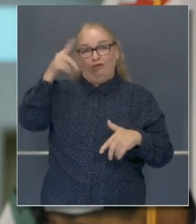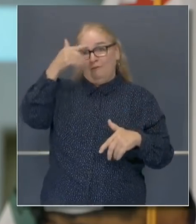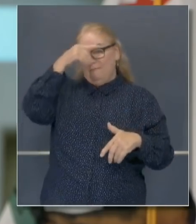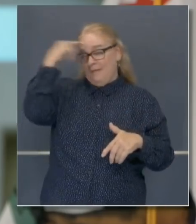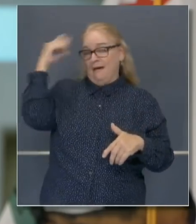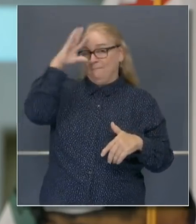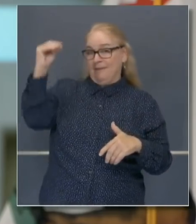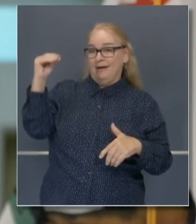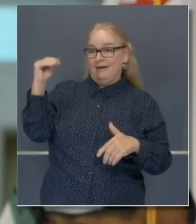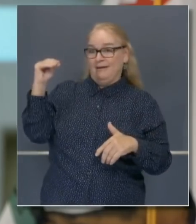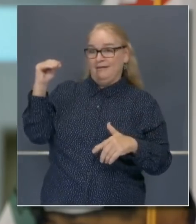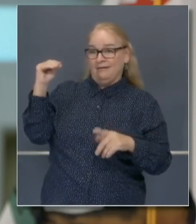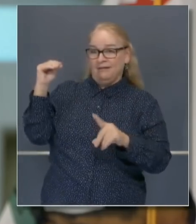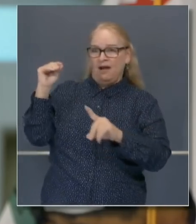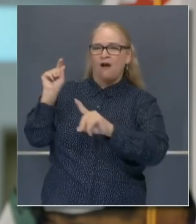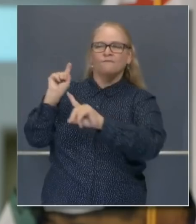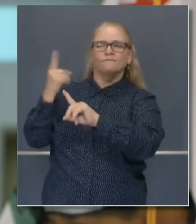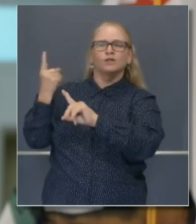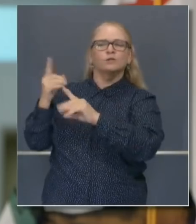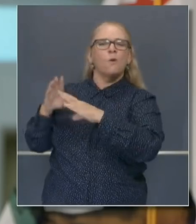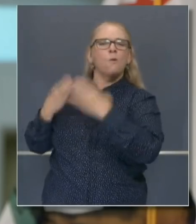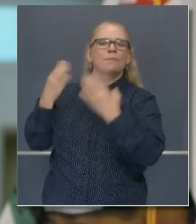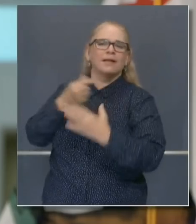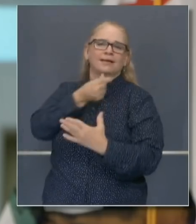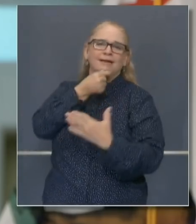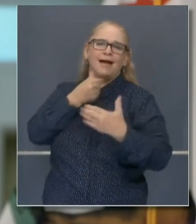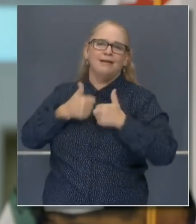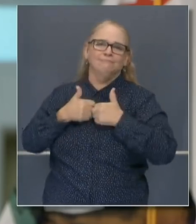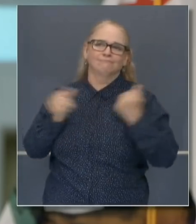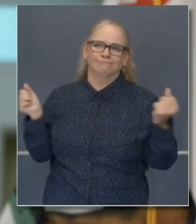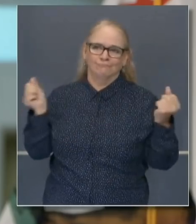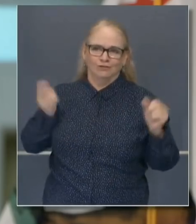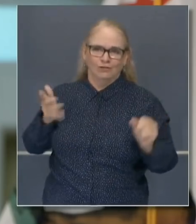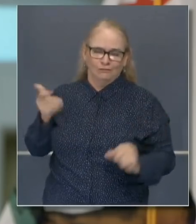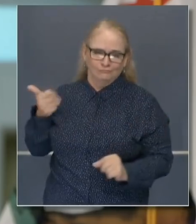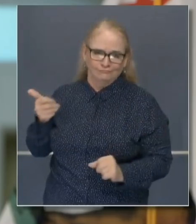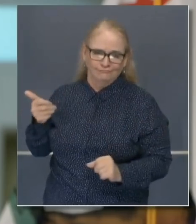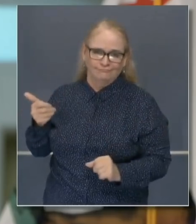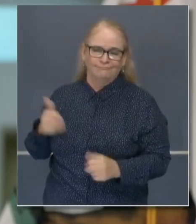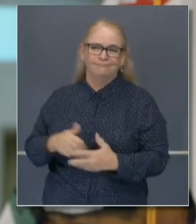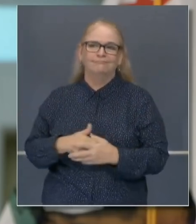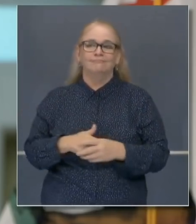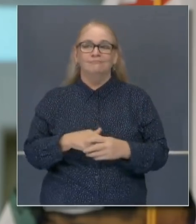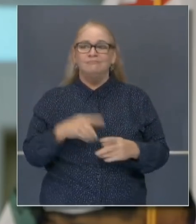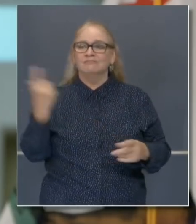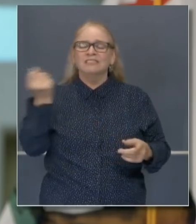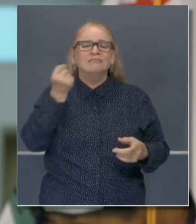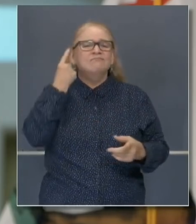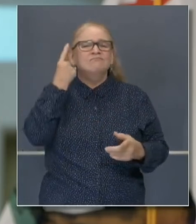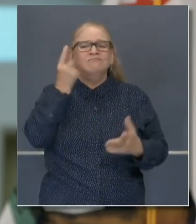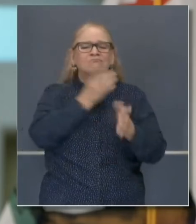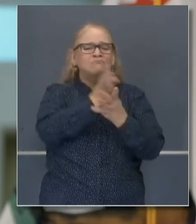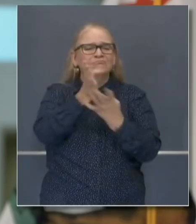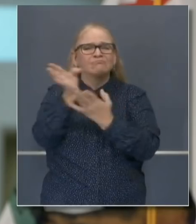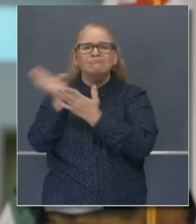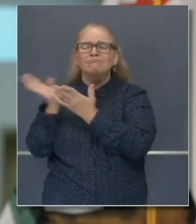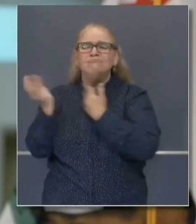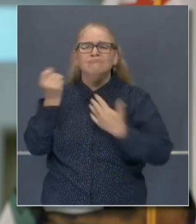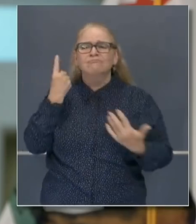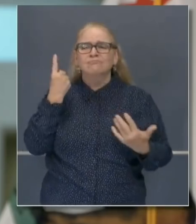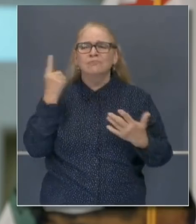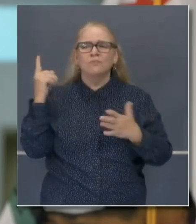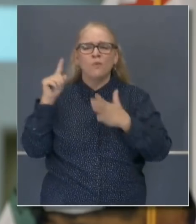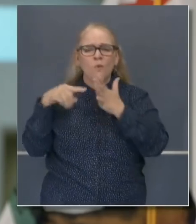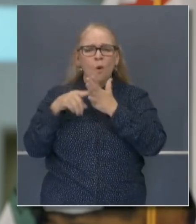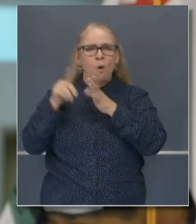Supreme Court justice. And trust me, as someone who understands firsthand the role of the court in determining marriage equality to be a